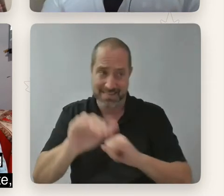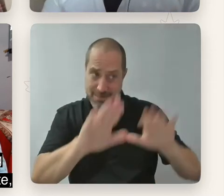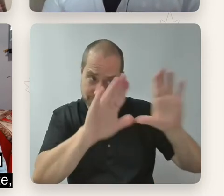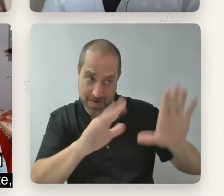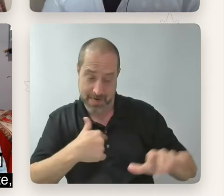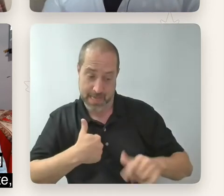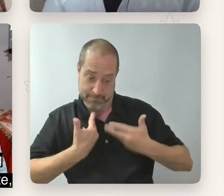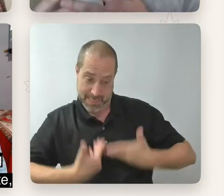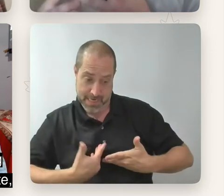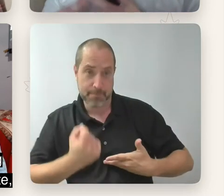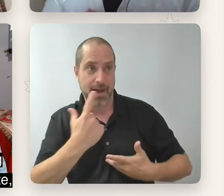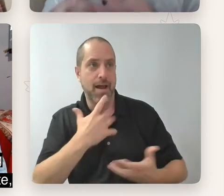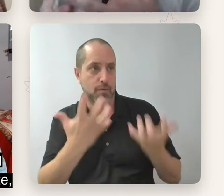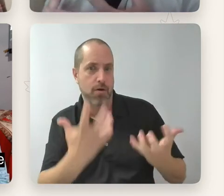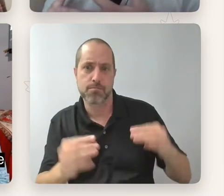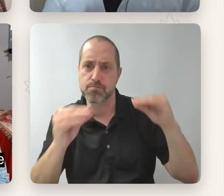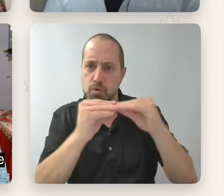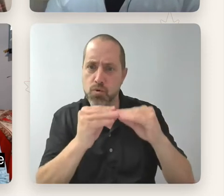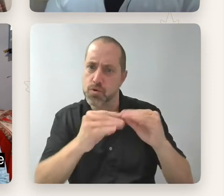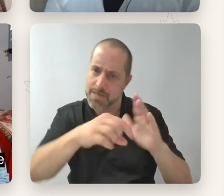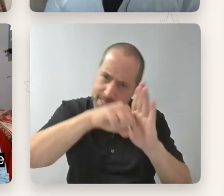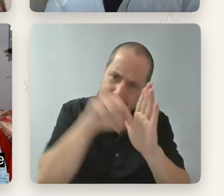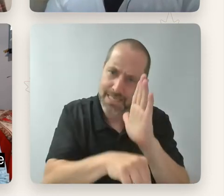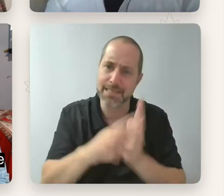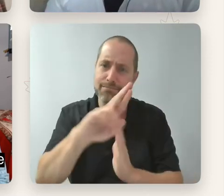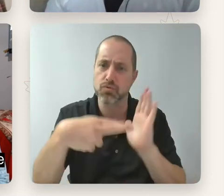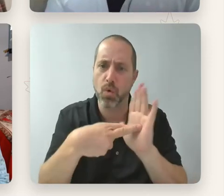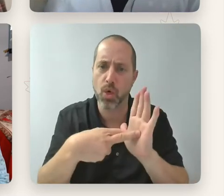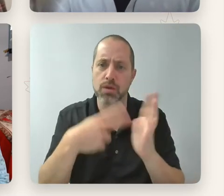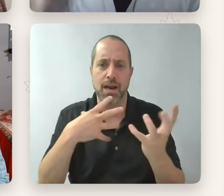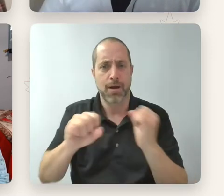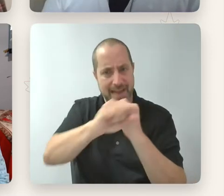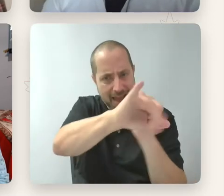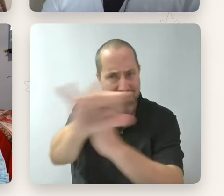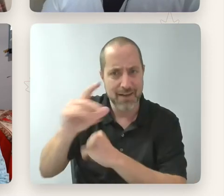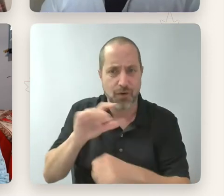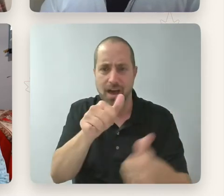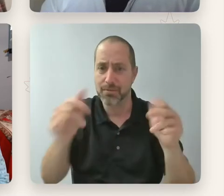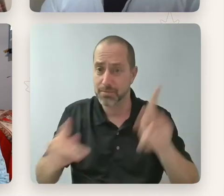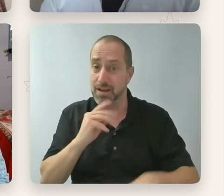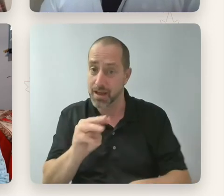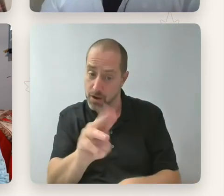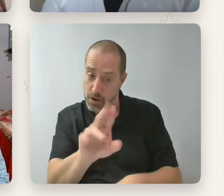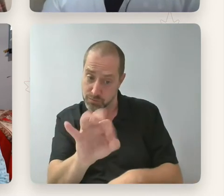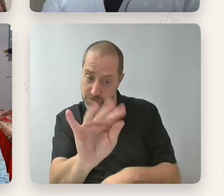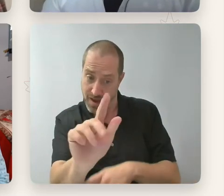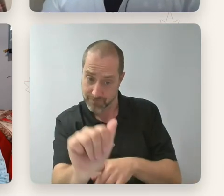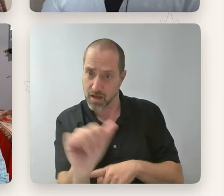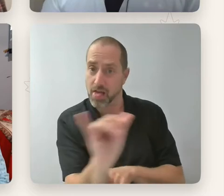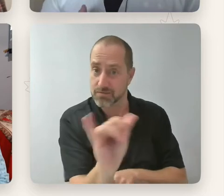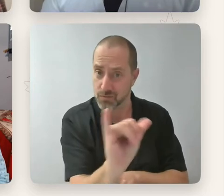more enriching roles and be that advocate, that voice for other people that are struggling. And that goes for Mustafa as well. So